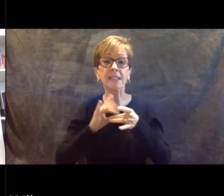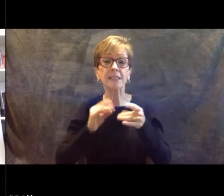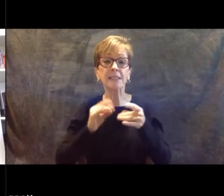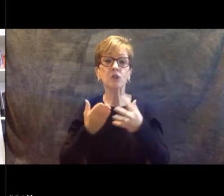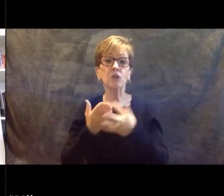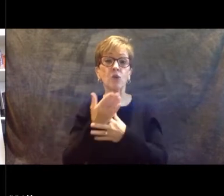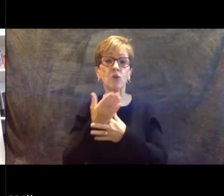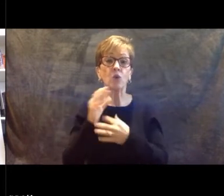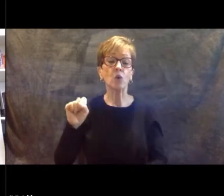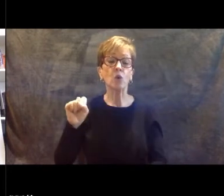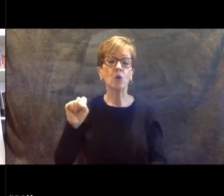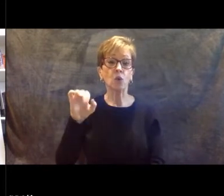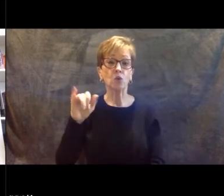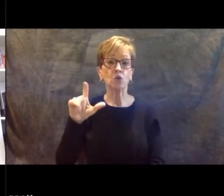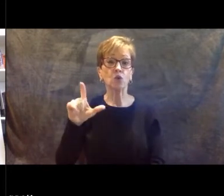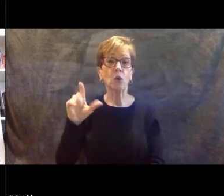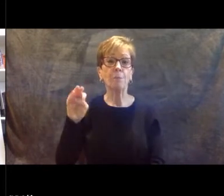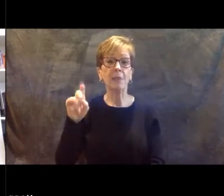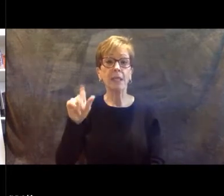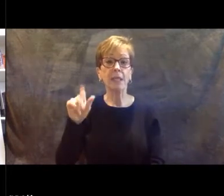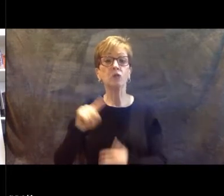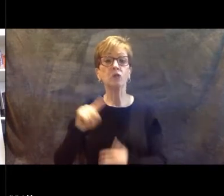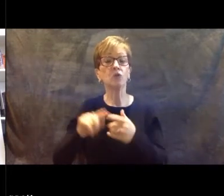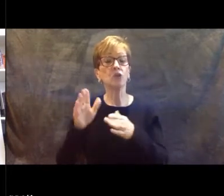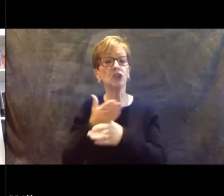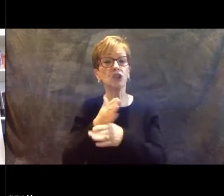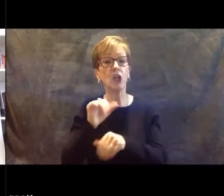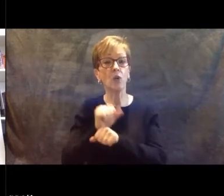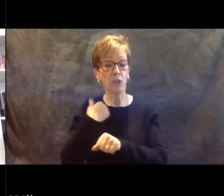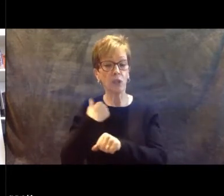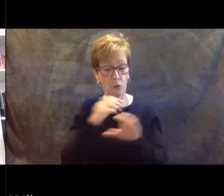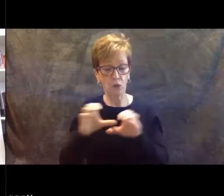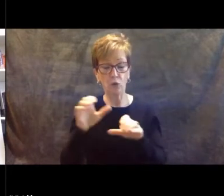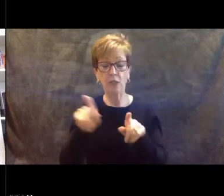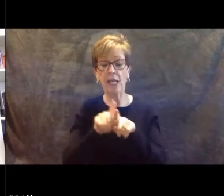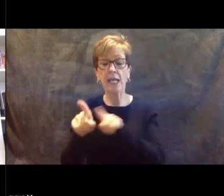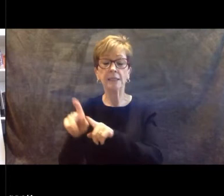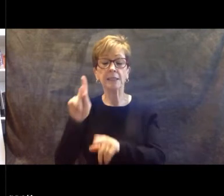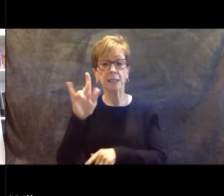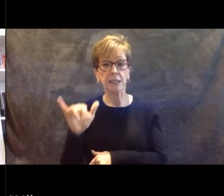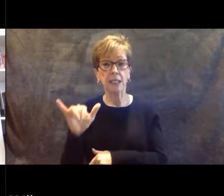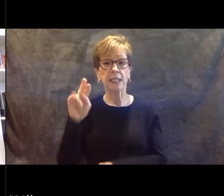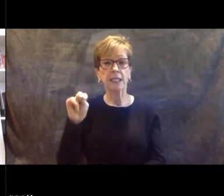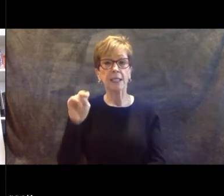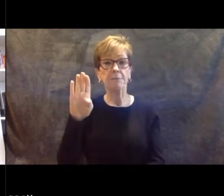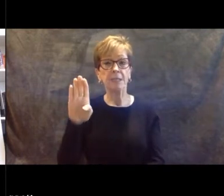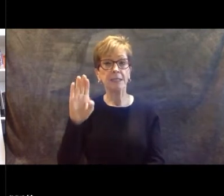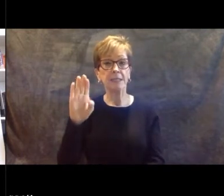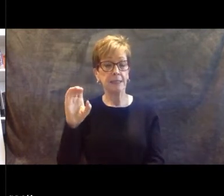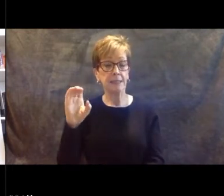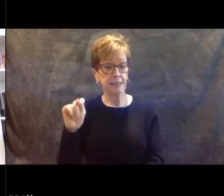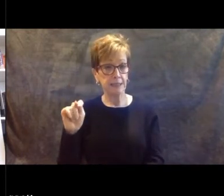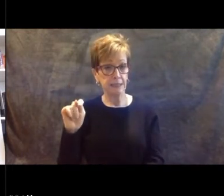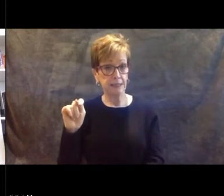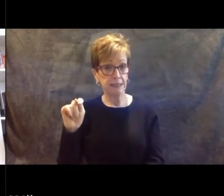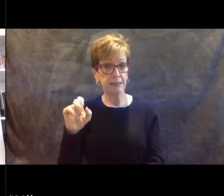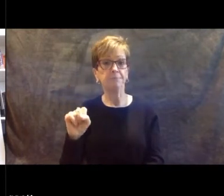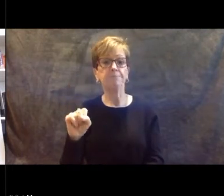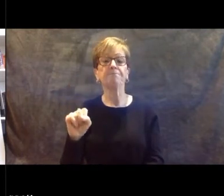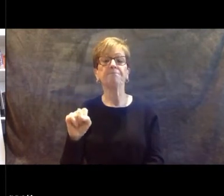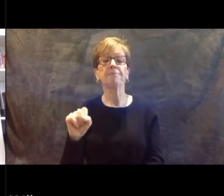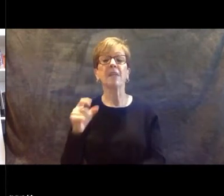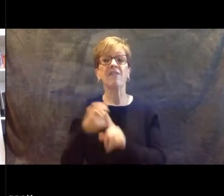to share the work that we're doing as Kentucky NBCTs. From there, I was nominated